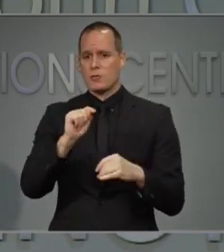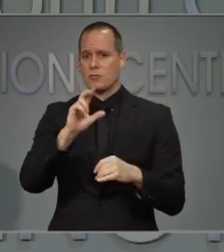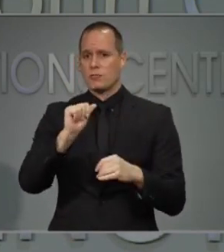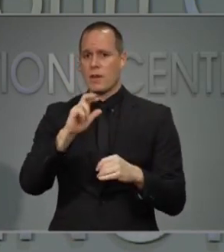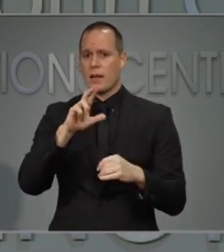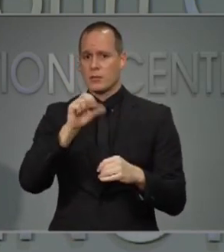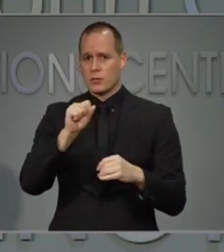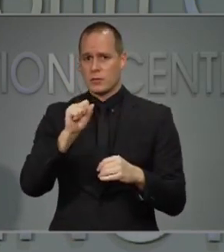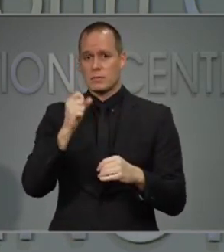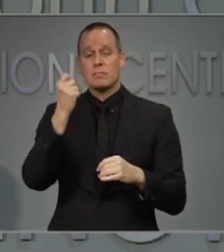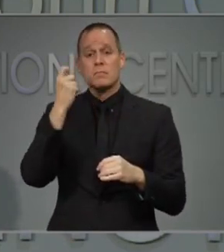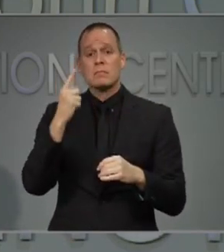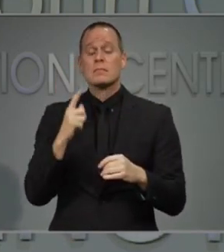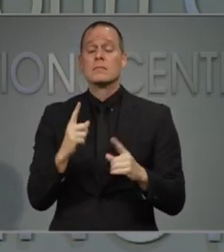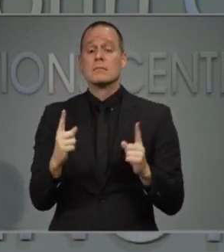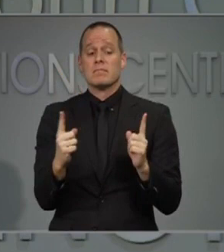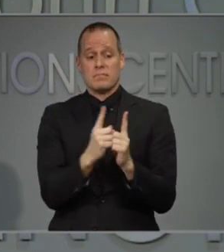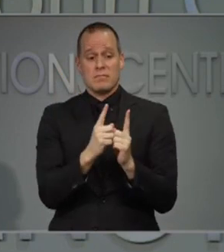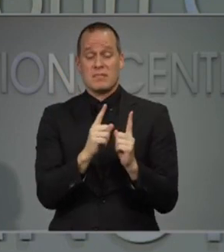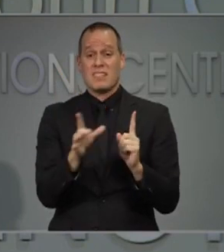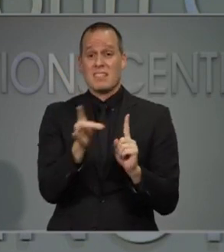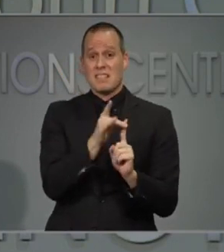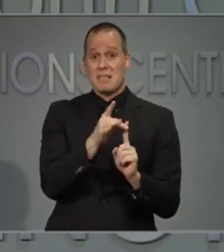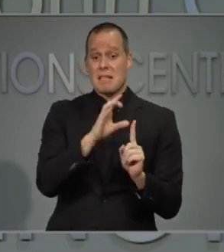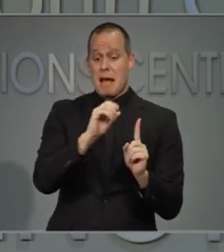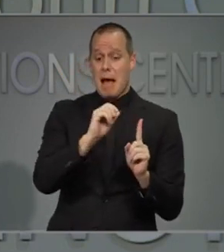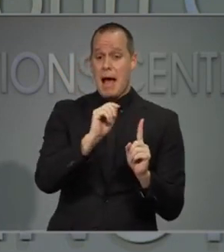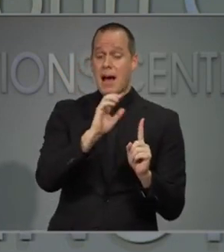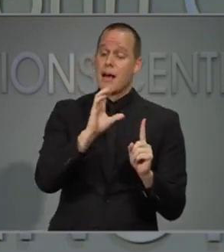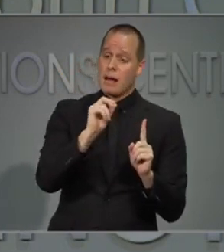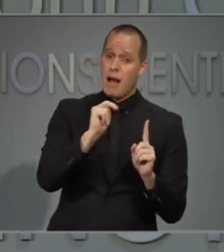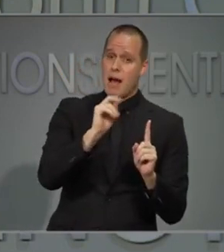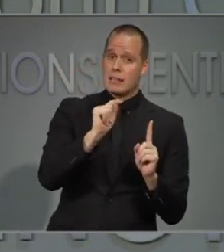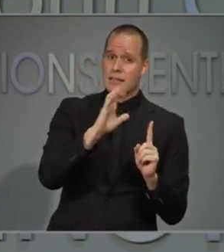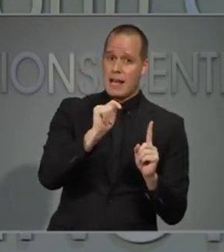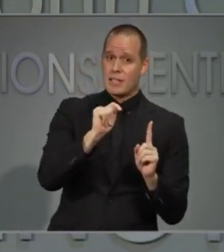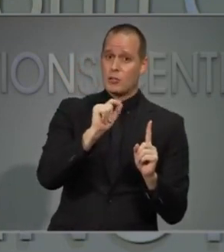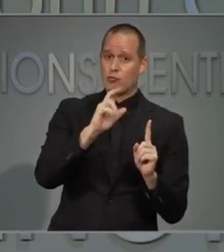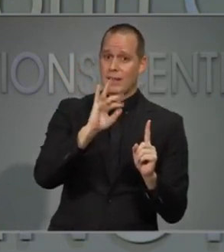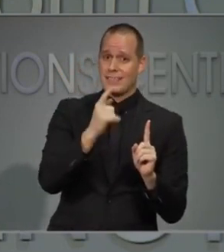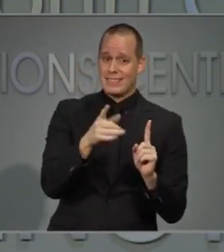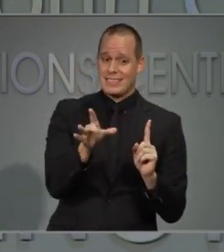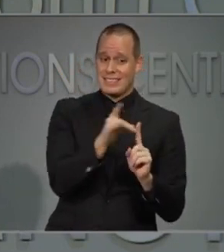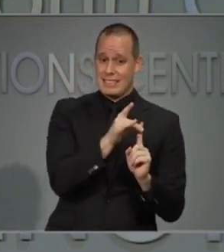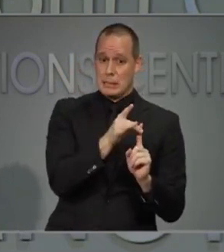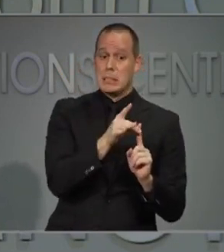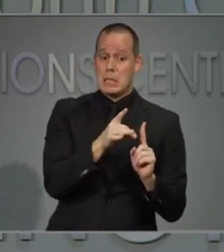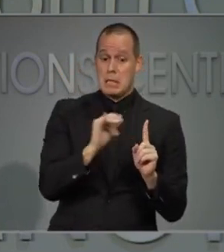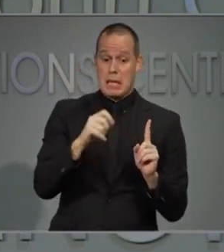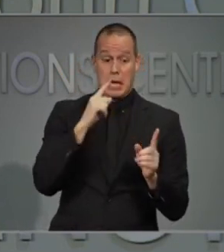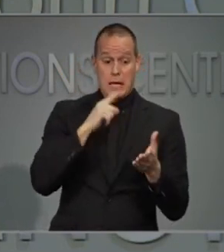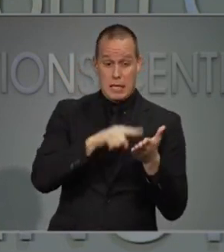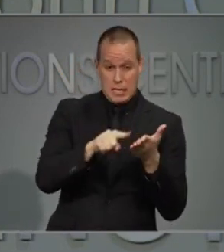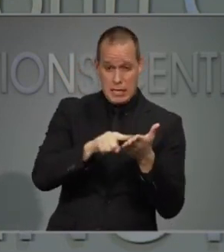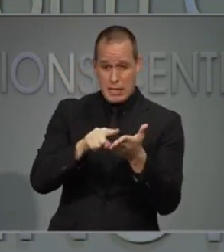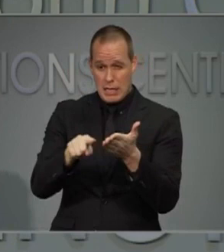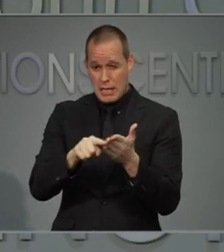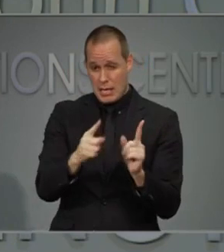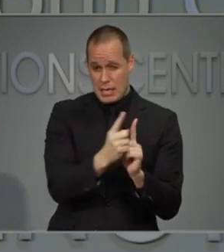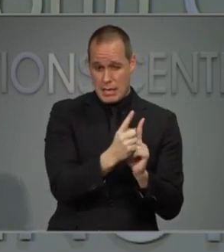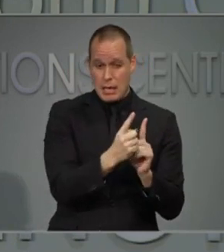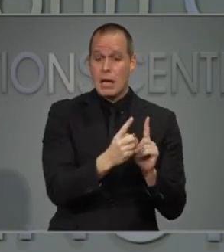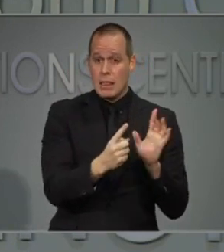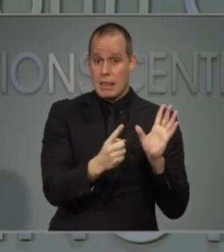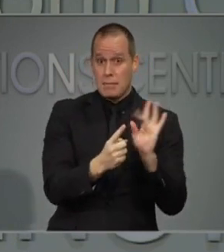tracing is critical to our ability to safely ease these restrictions. Think of it like detective